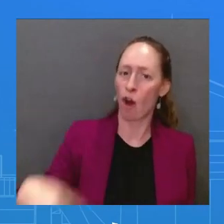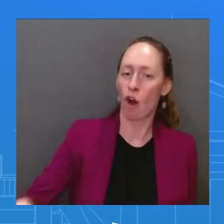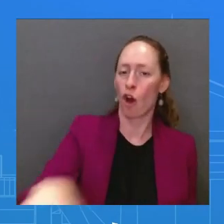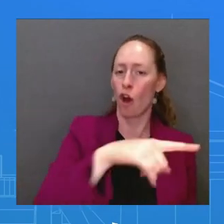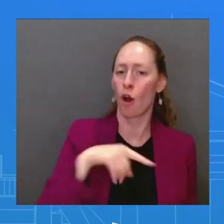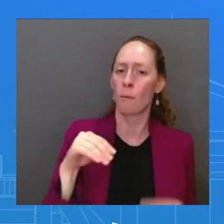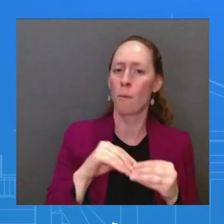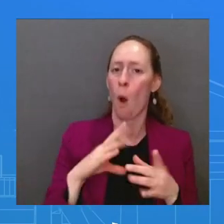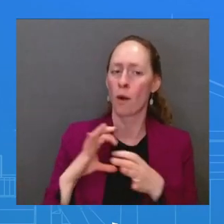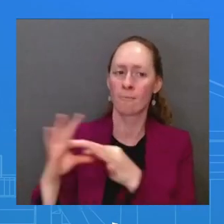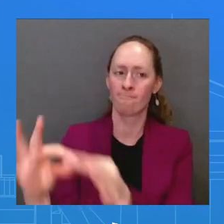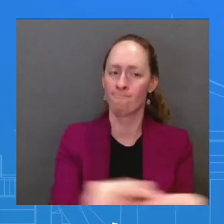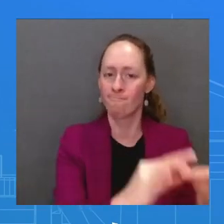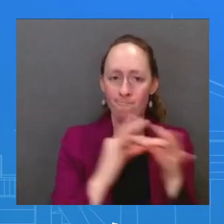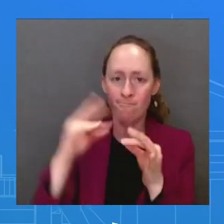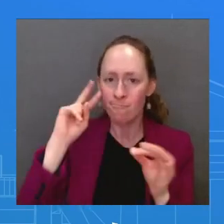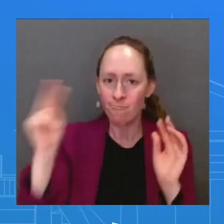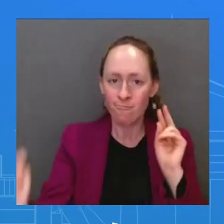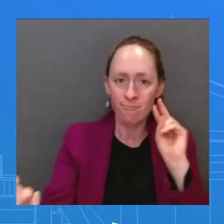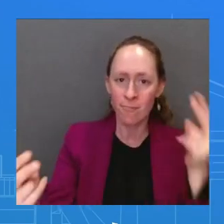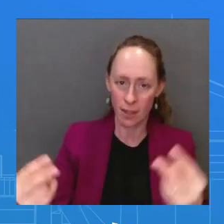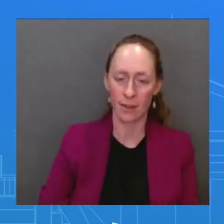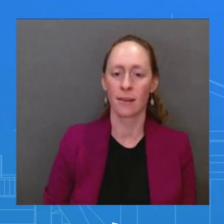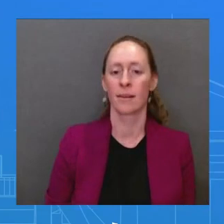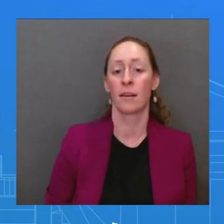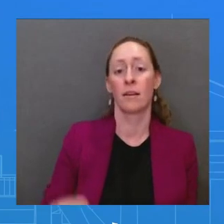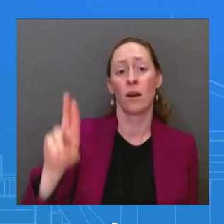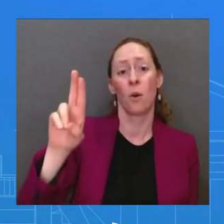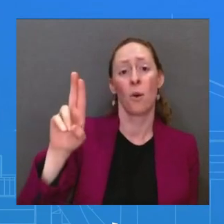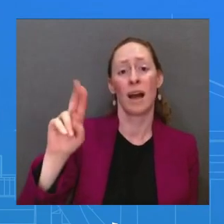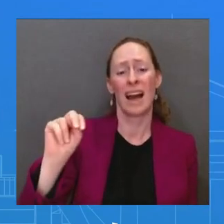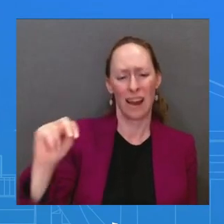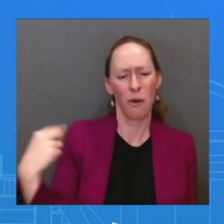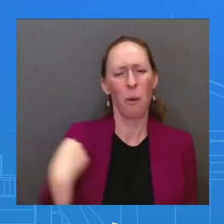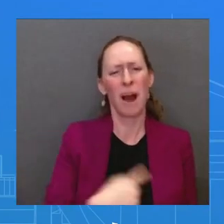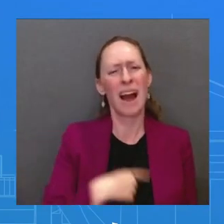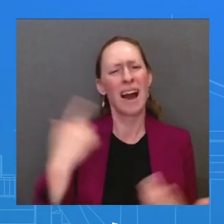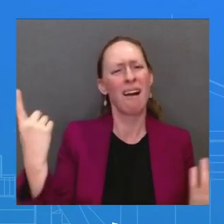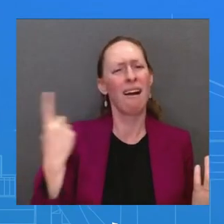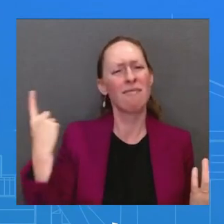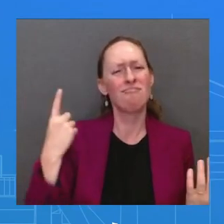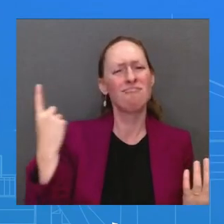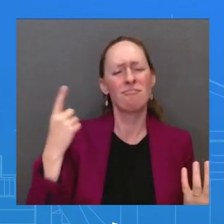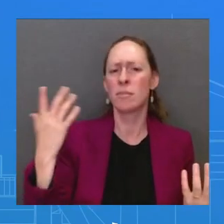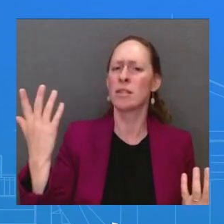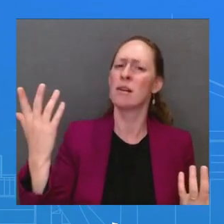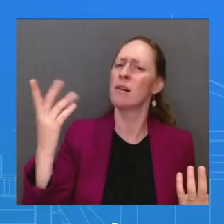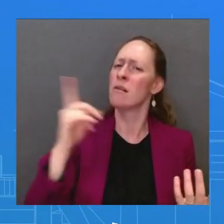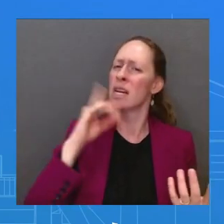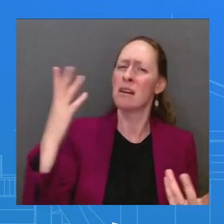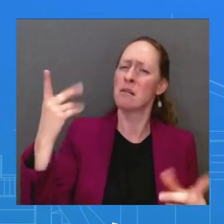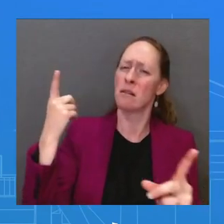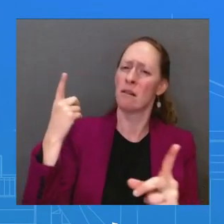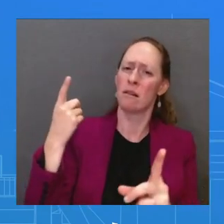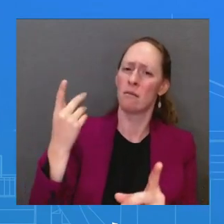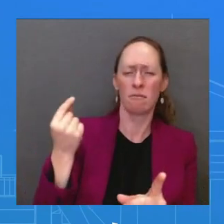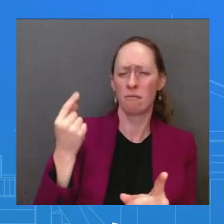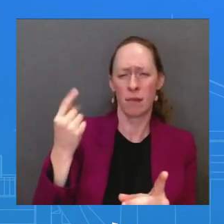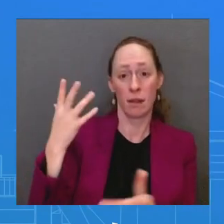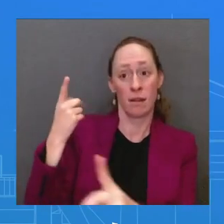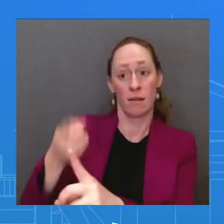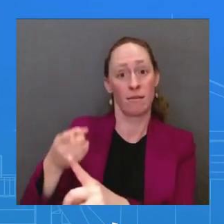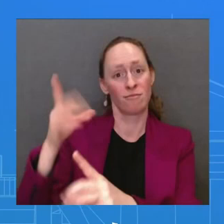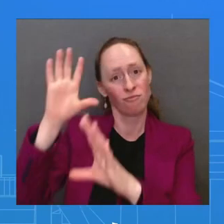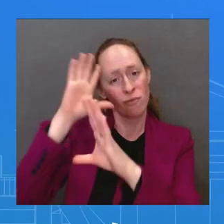we head into this summit. Here at home, President Biden has worked to rebuild the American economy, as you've all heard him say,